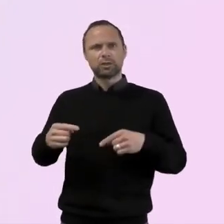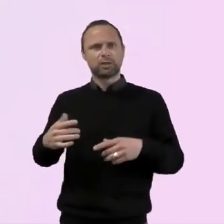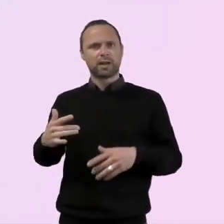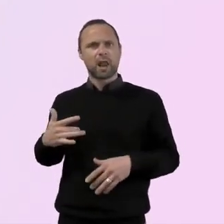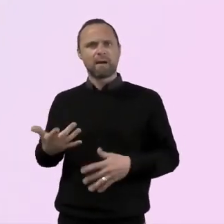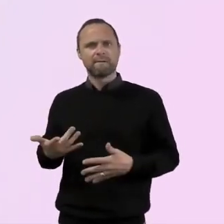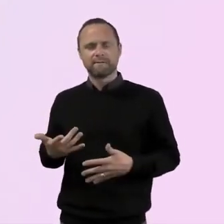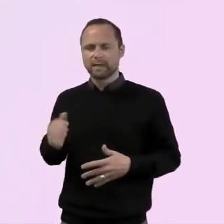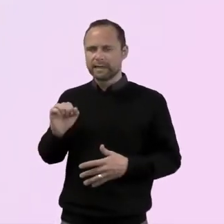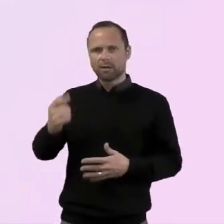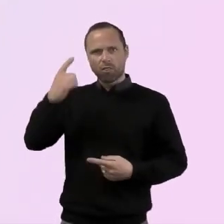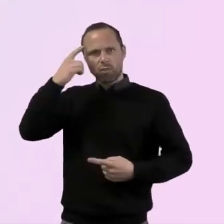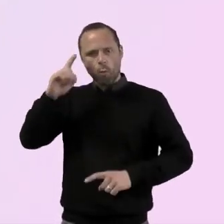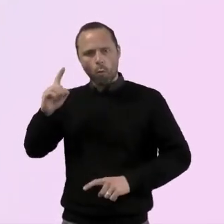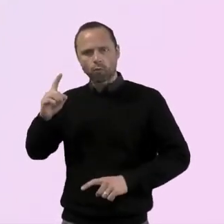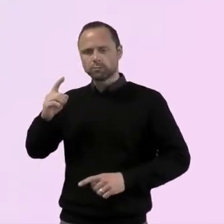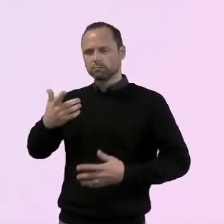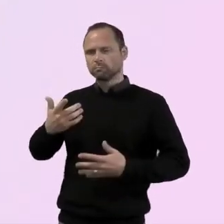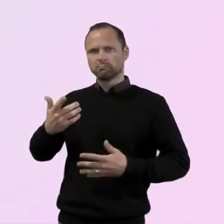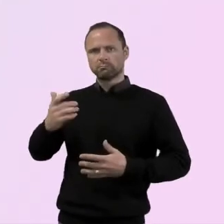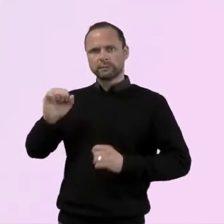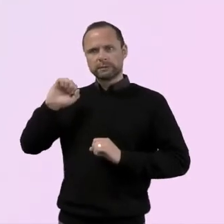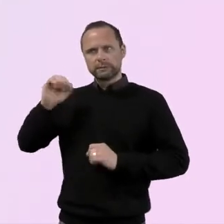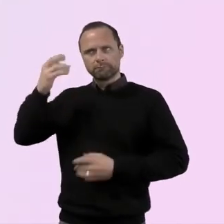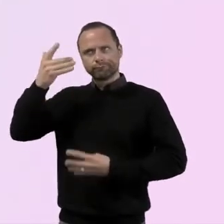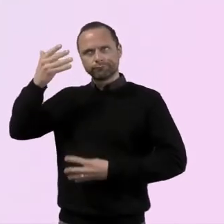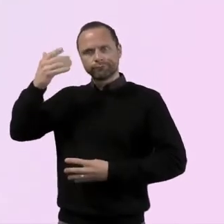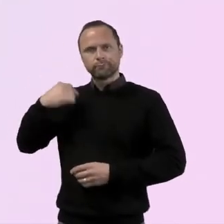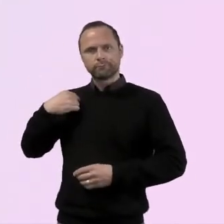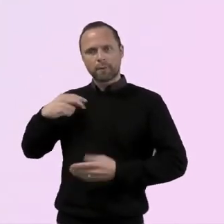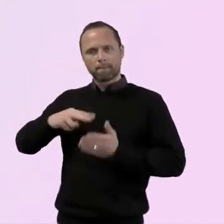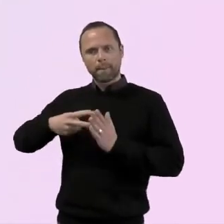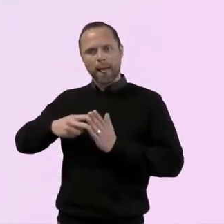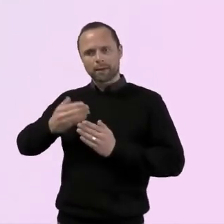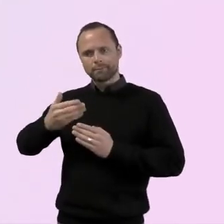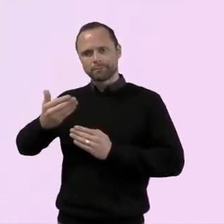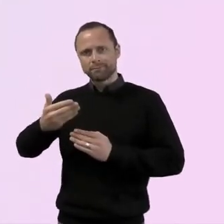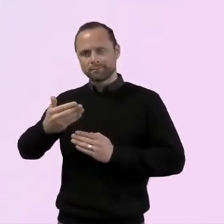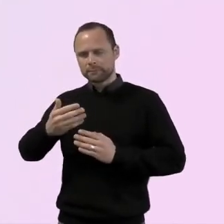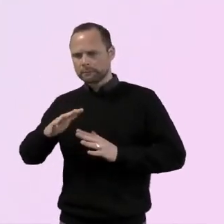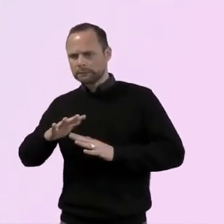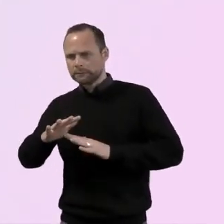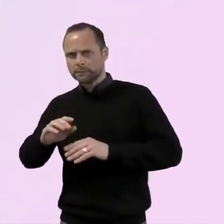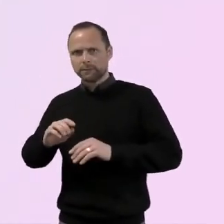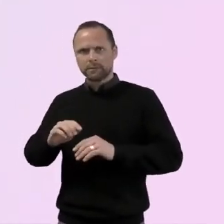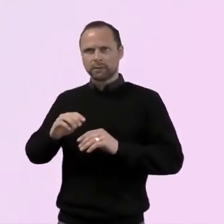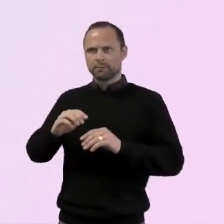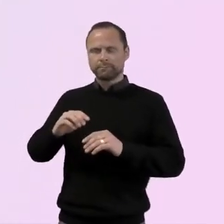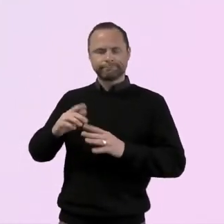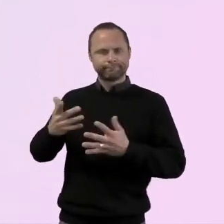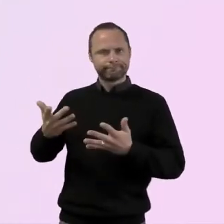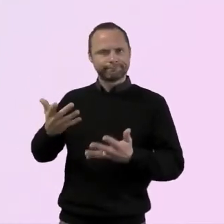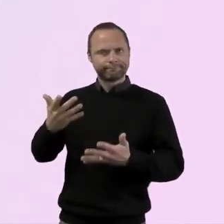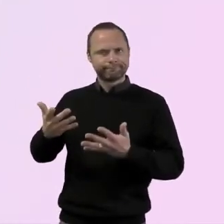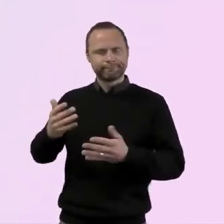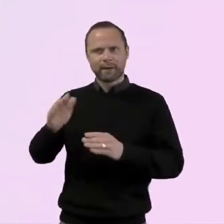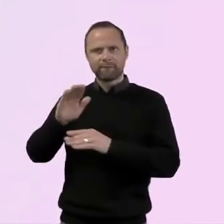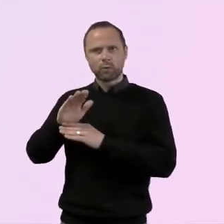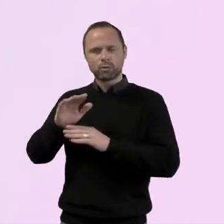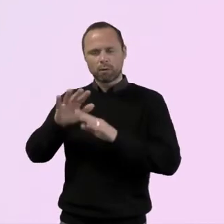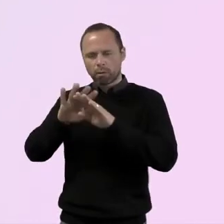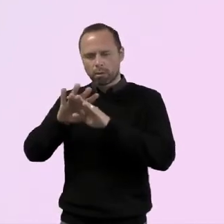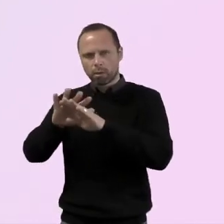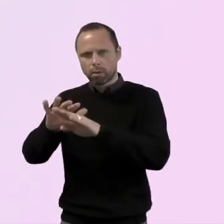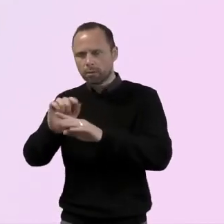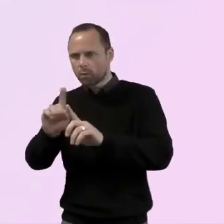and plans moving forward in an uncertain, but exciting time, hopefully. So